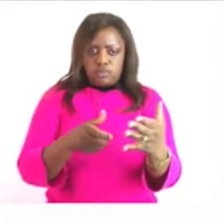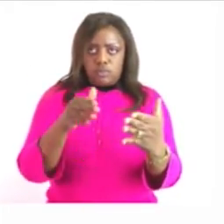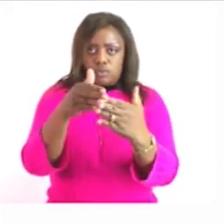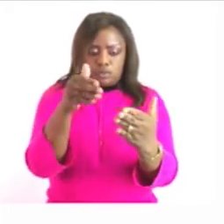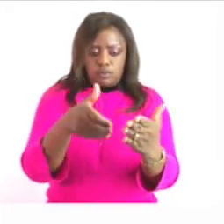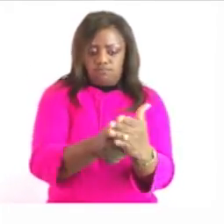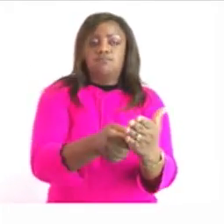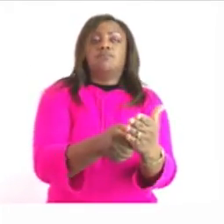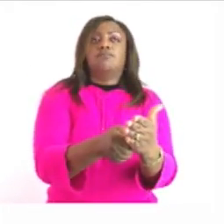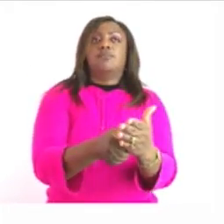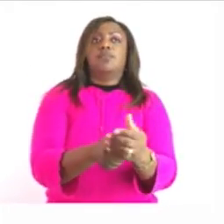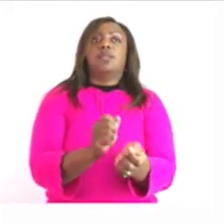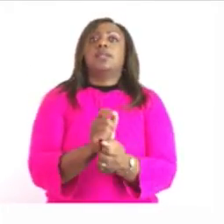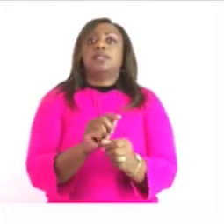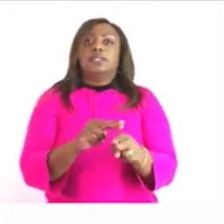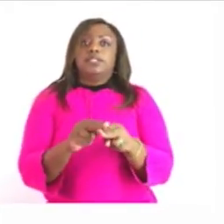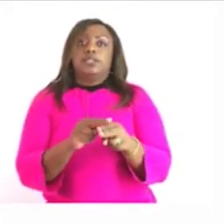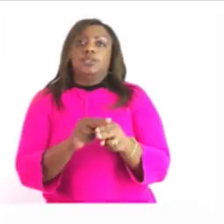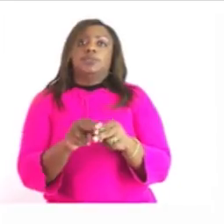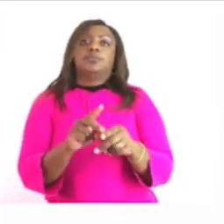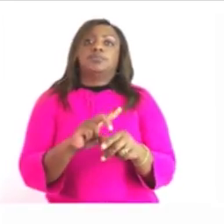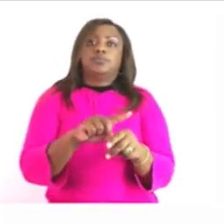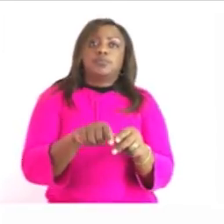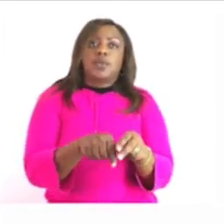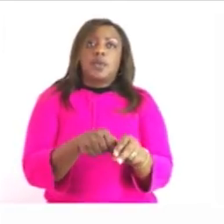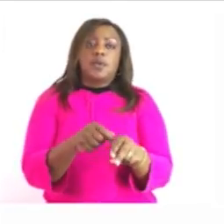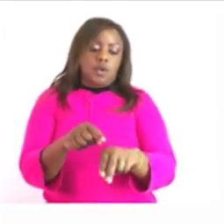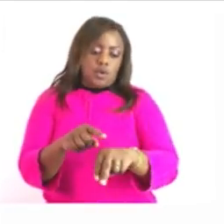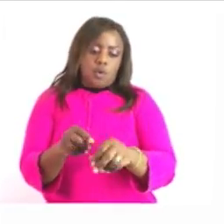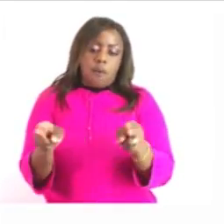types this digital clock and analog